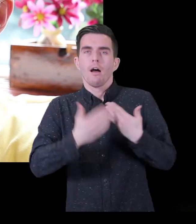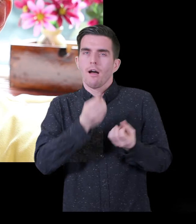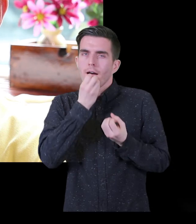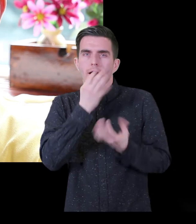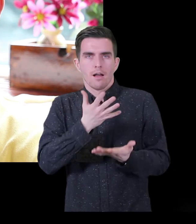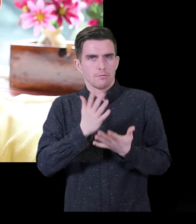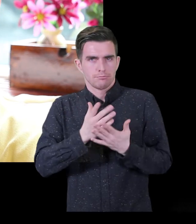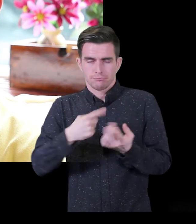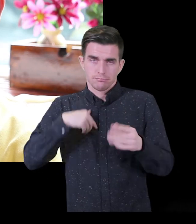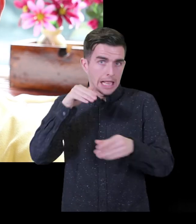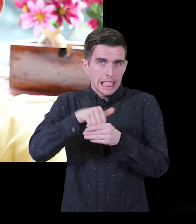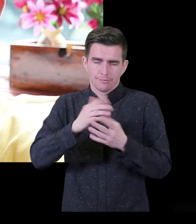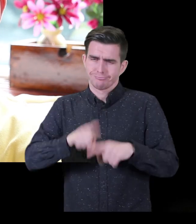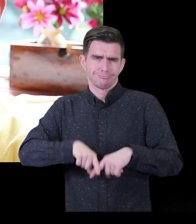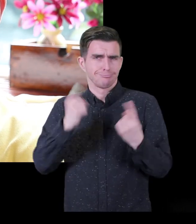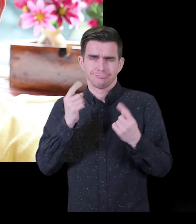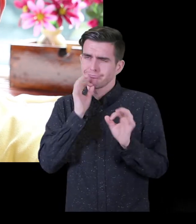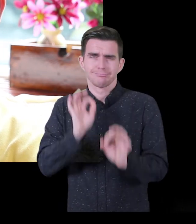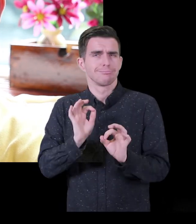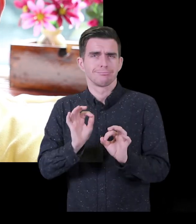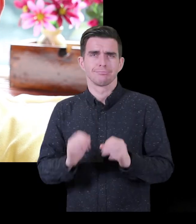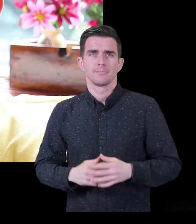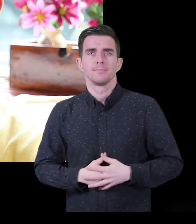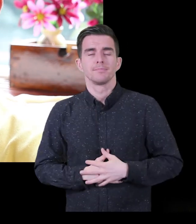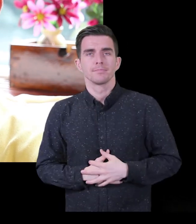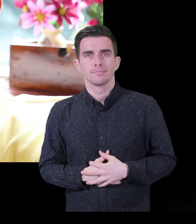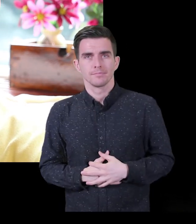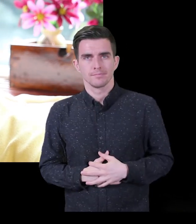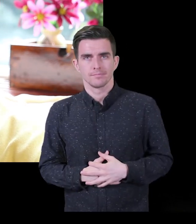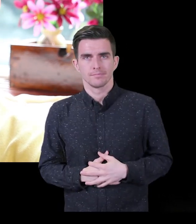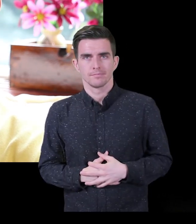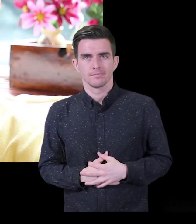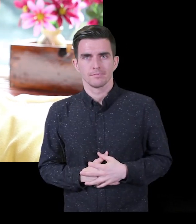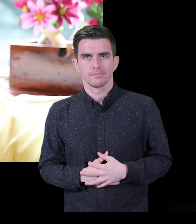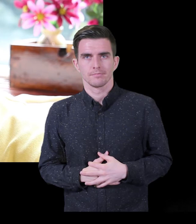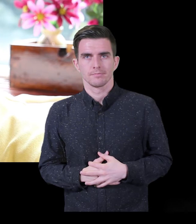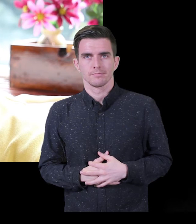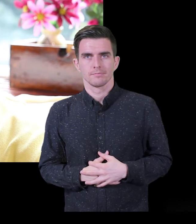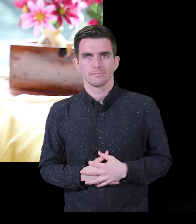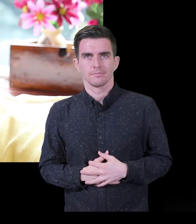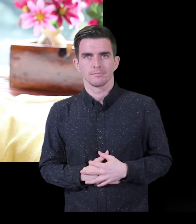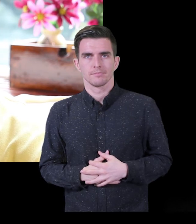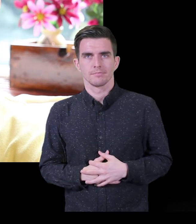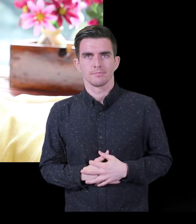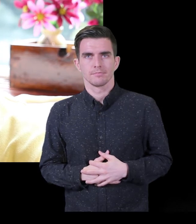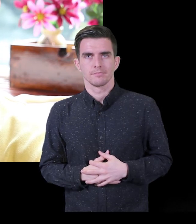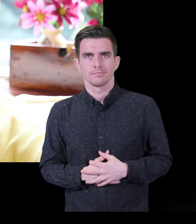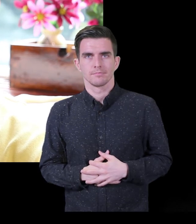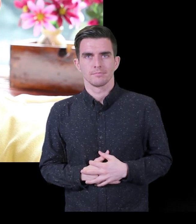deal with my eyesight situation. So, again, that was a very positive,